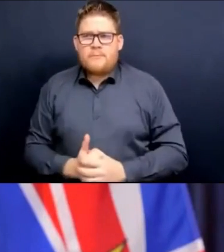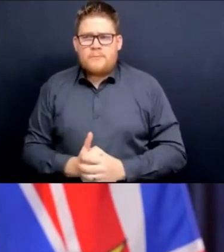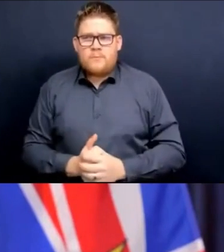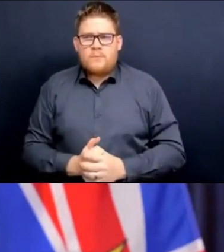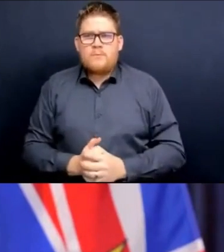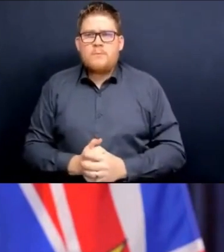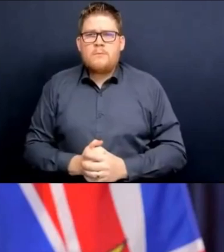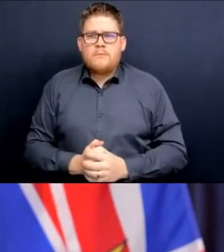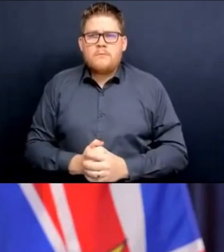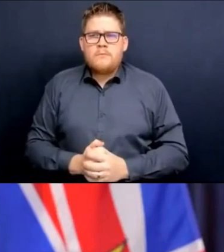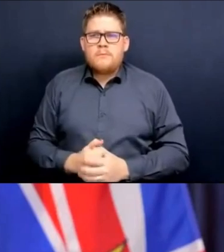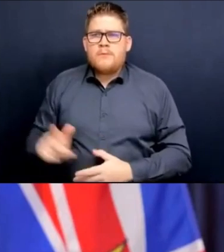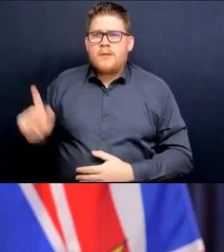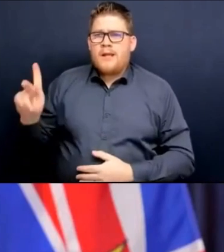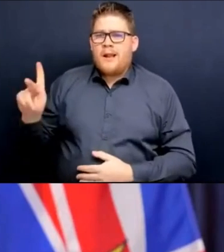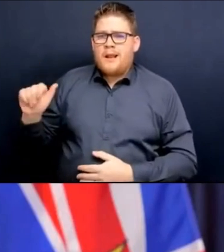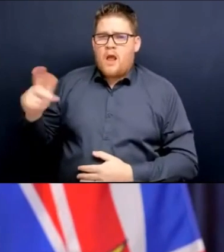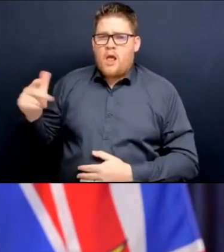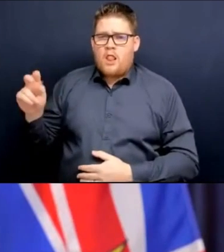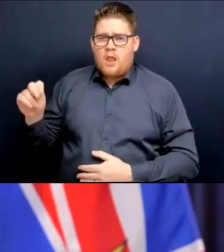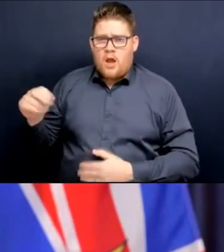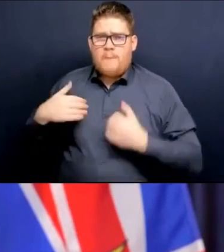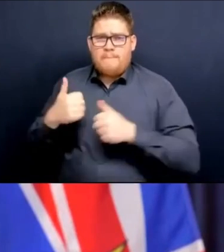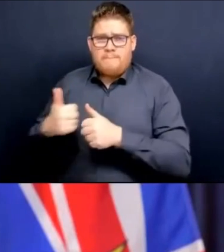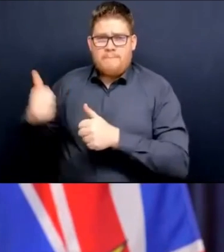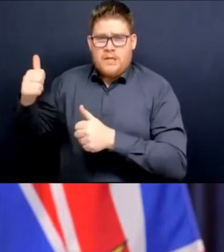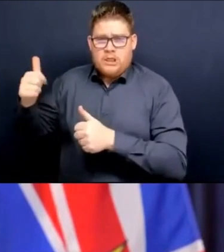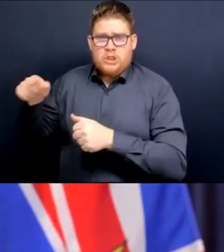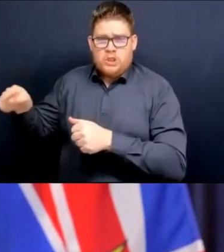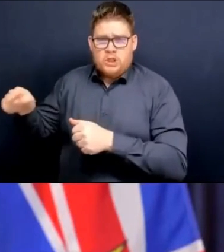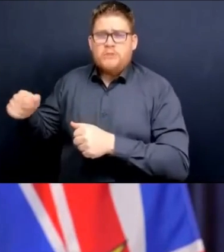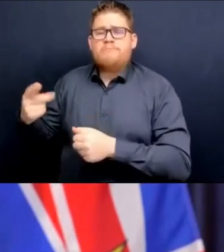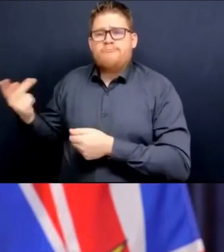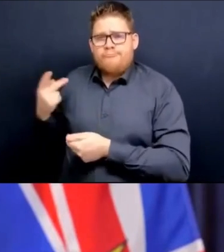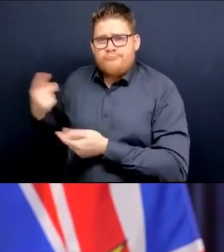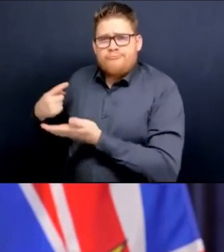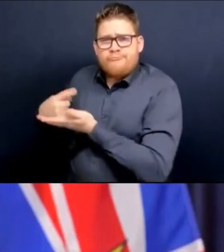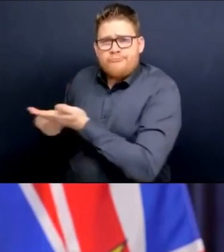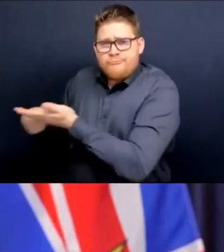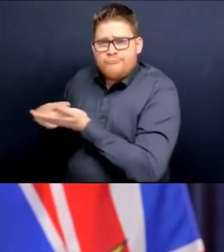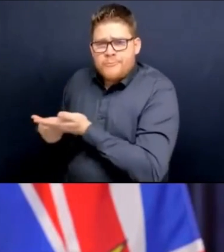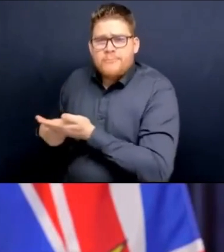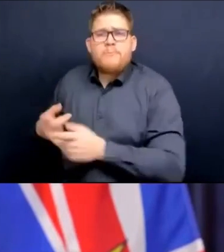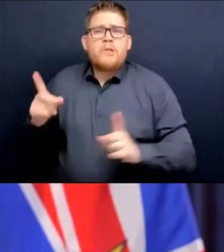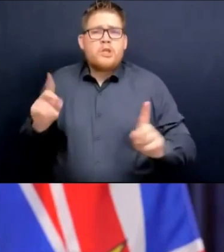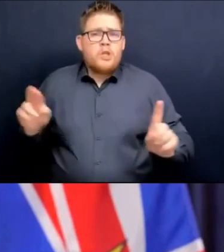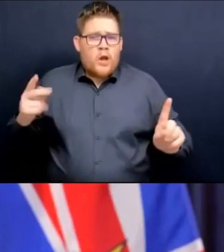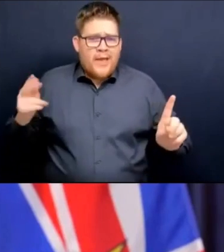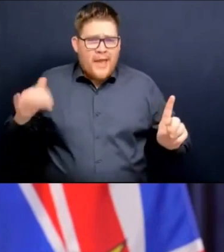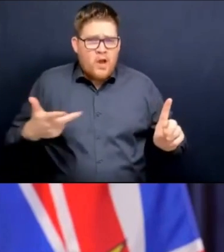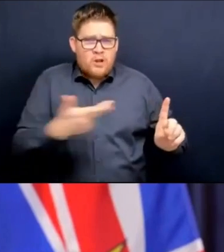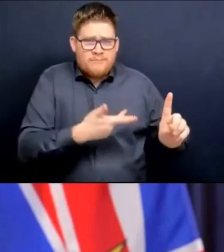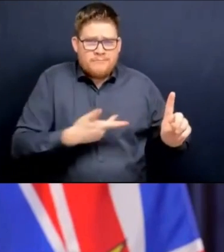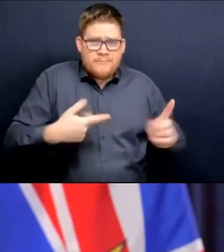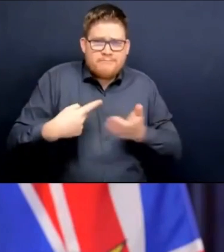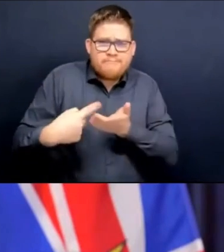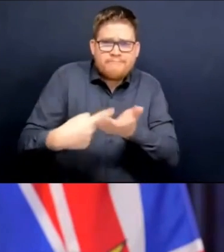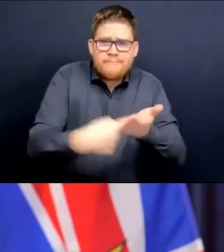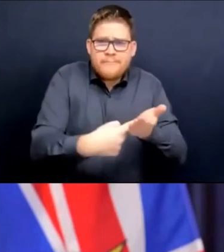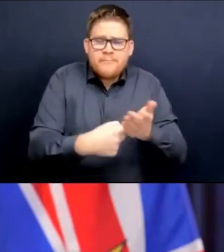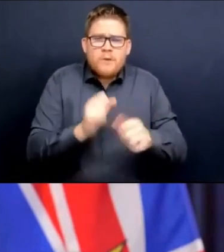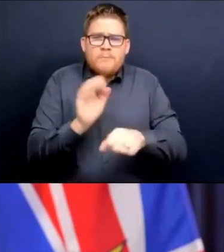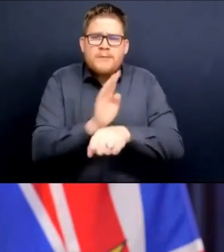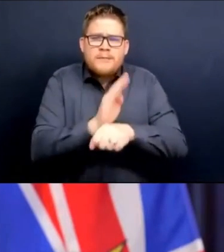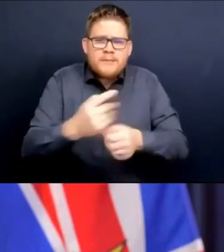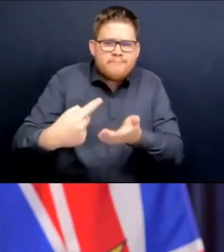business leaders today. And the general sentiment is a positive one because from the beginning, we've tried to ensure that the restrictions that we